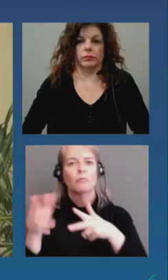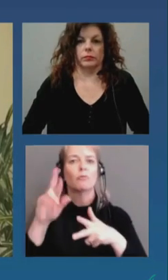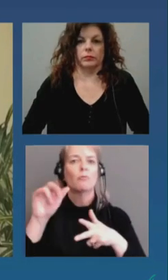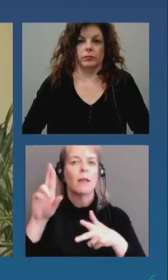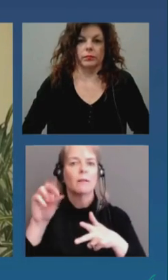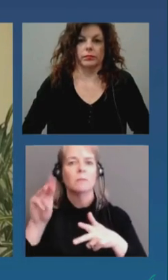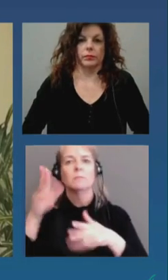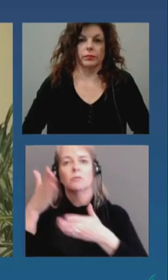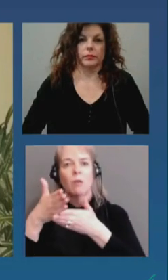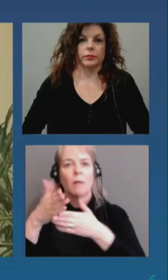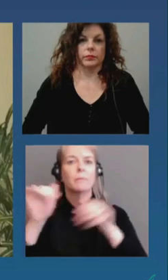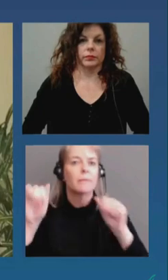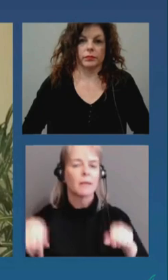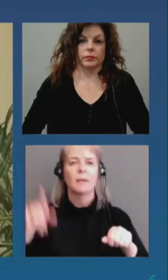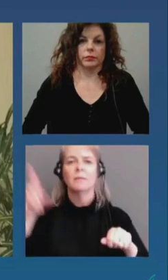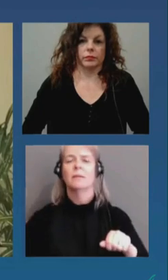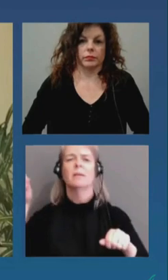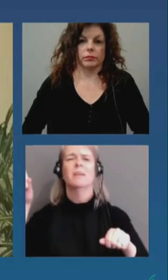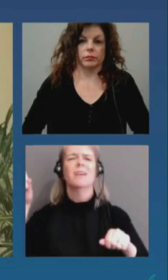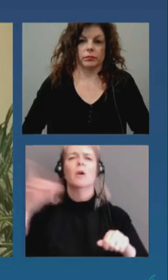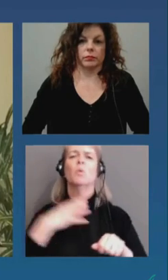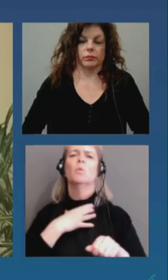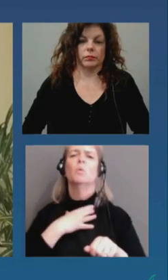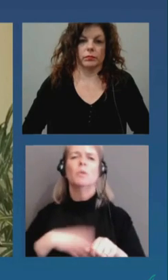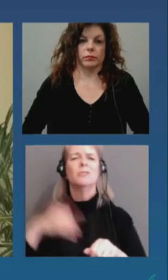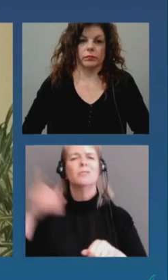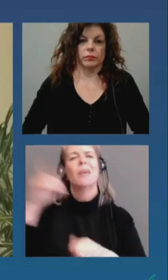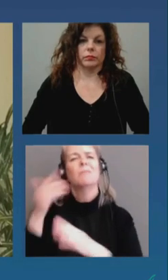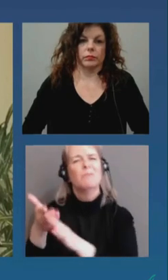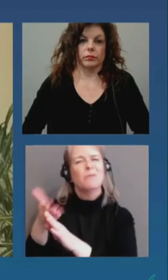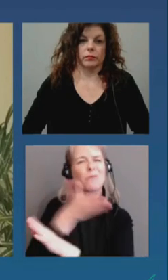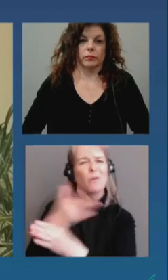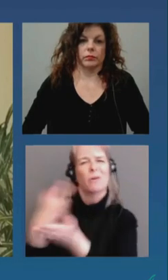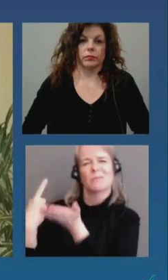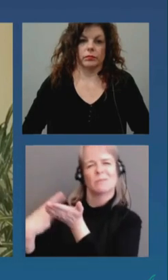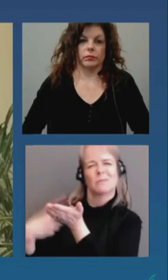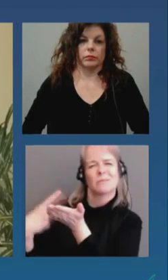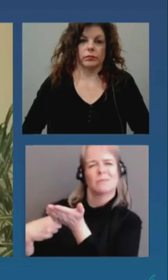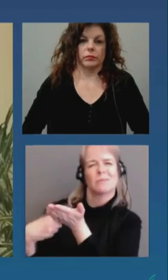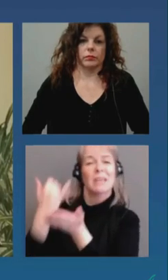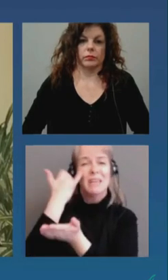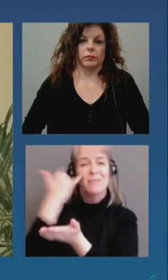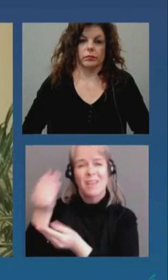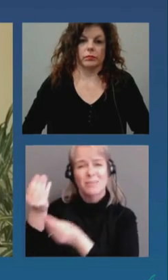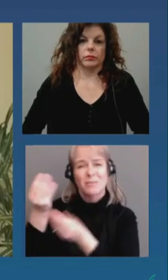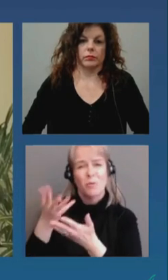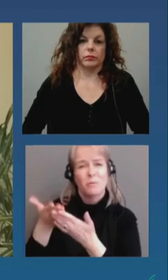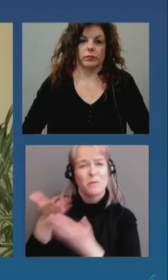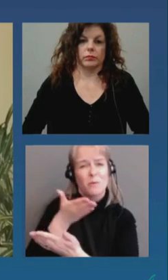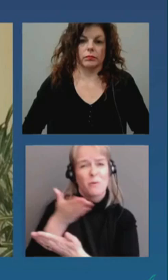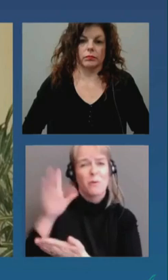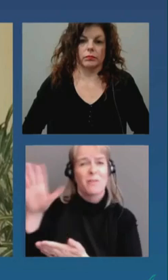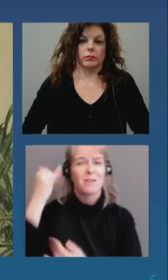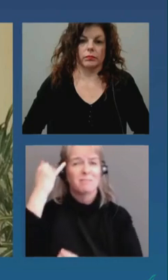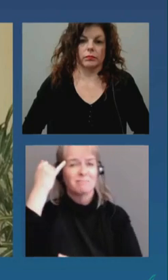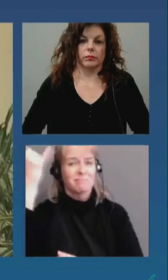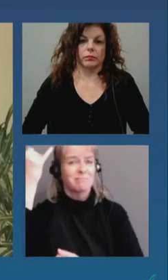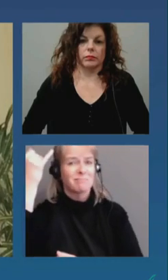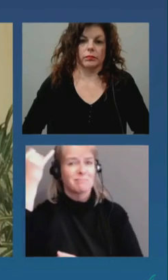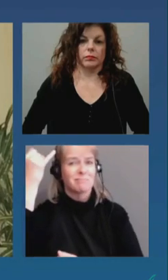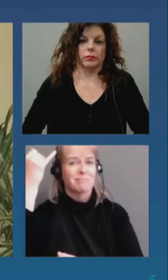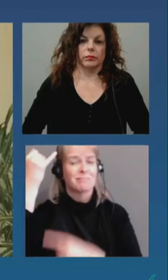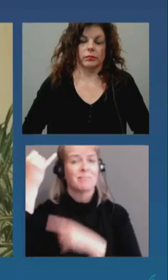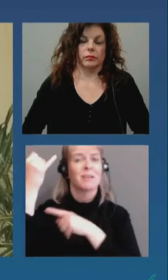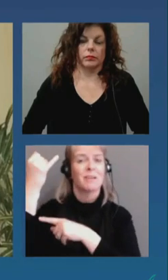police and police boards and medical officers of health if we were given a heads up on some of these proposals i think we could have